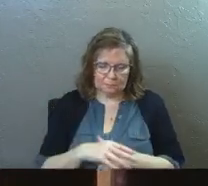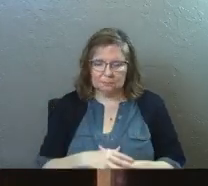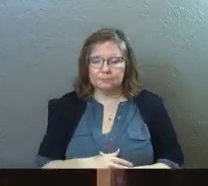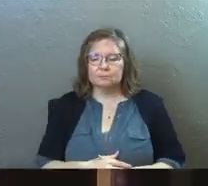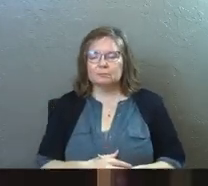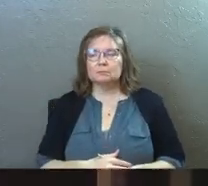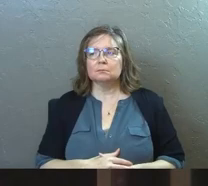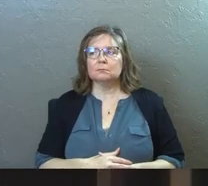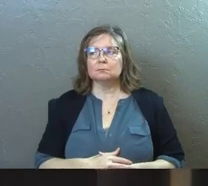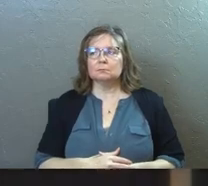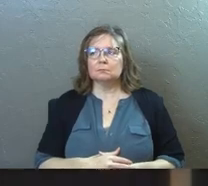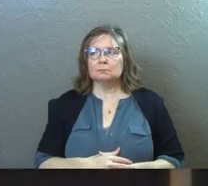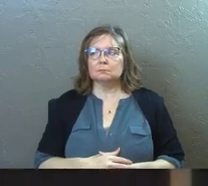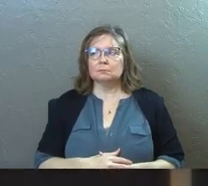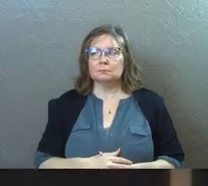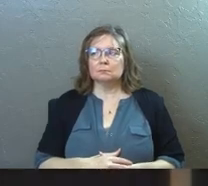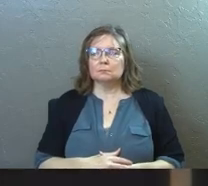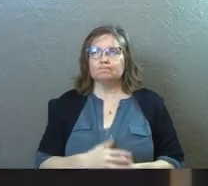Um,